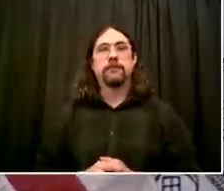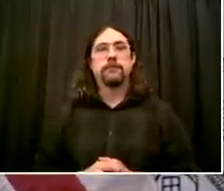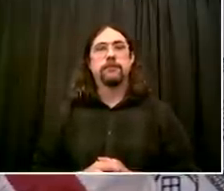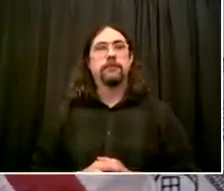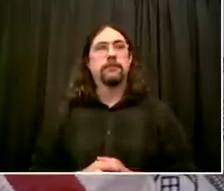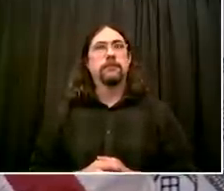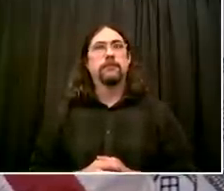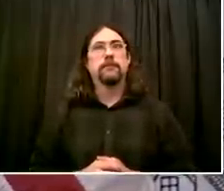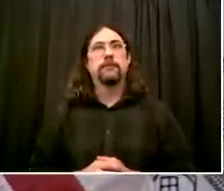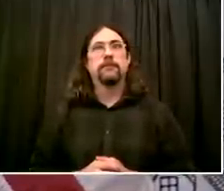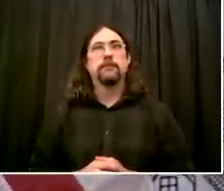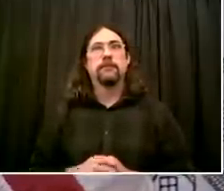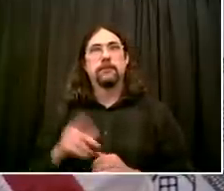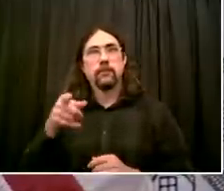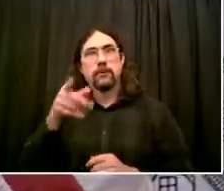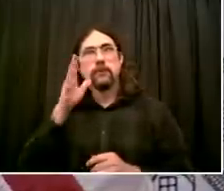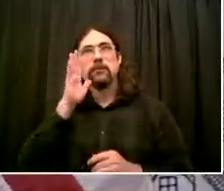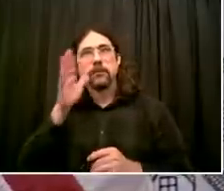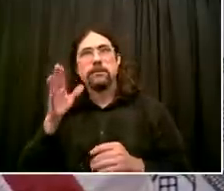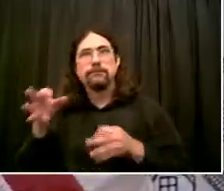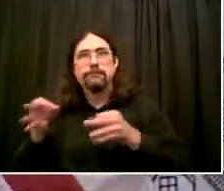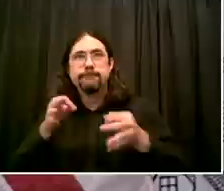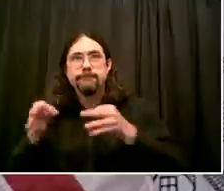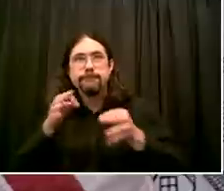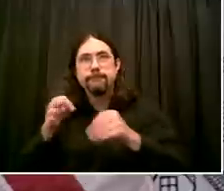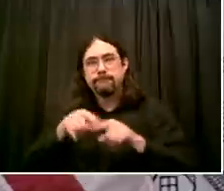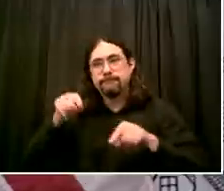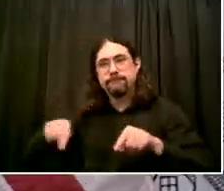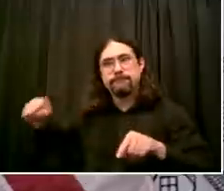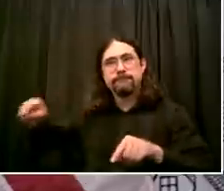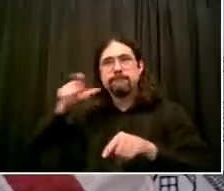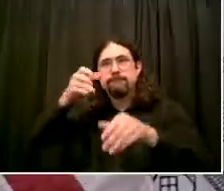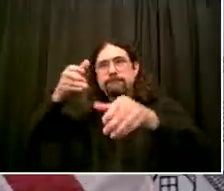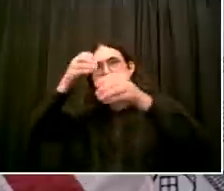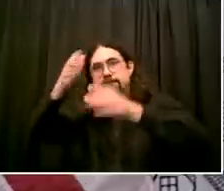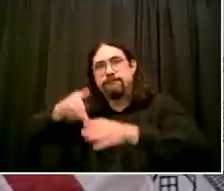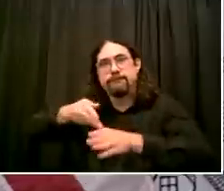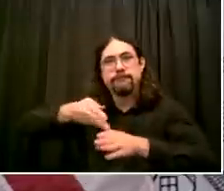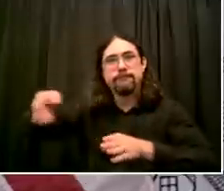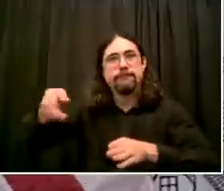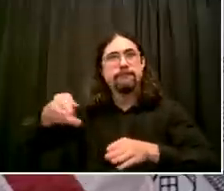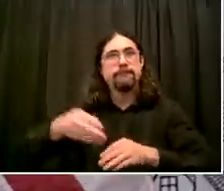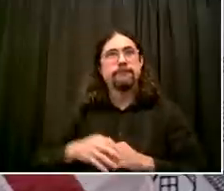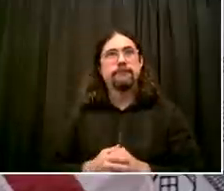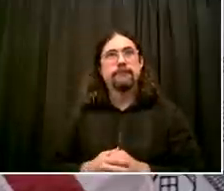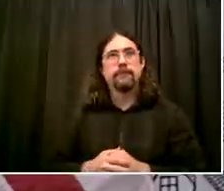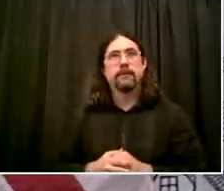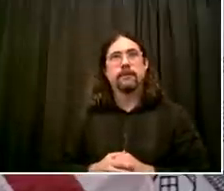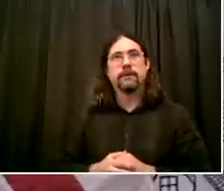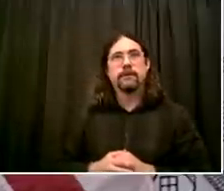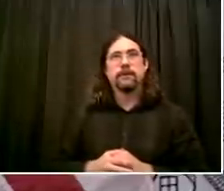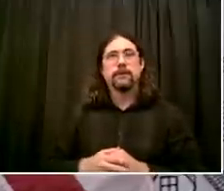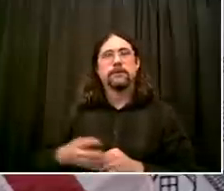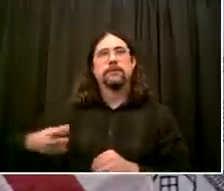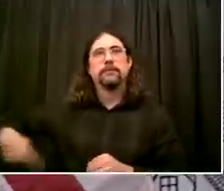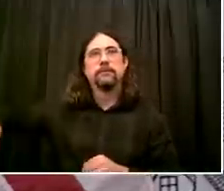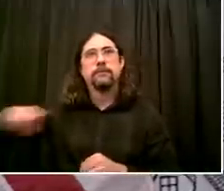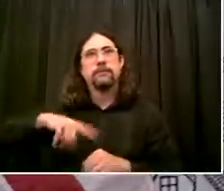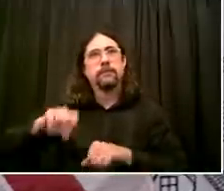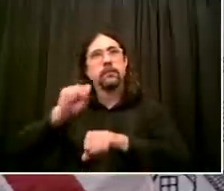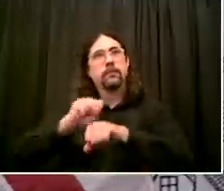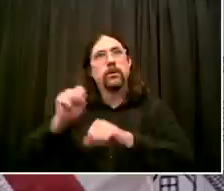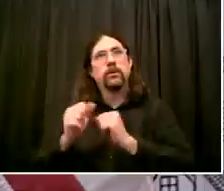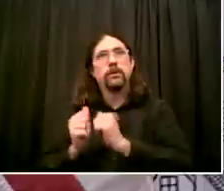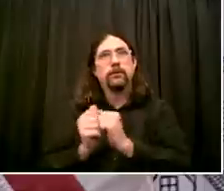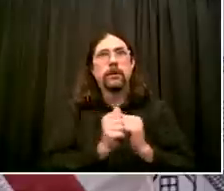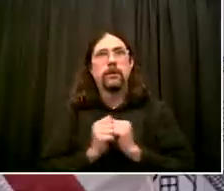have been working with the restaurant industry and those who advocate for restaurant owners and workers from the beginning. We worked together